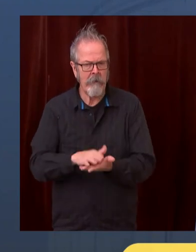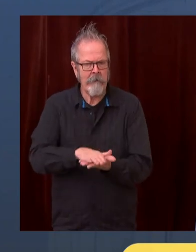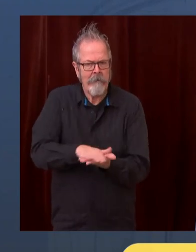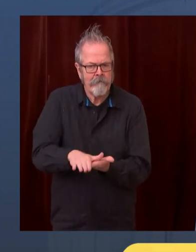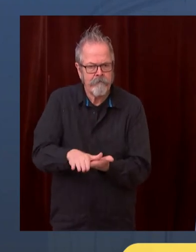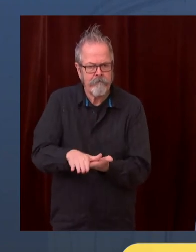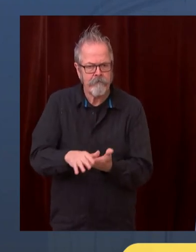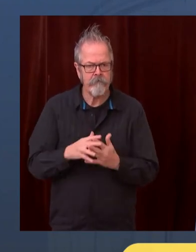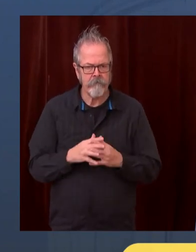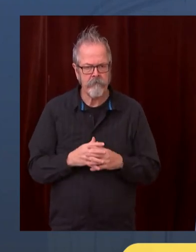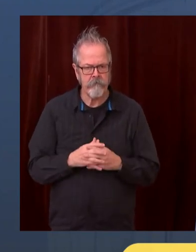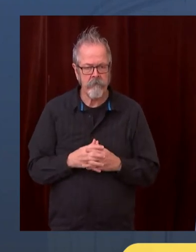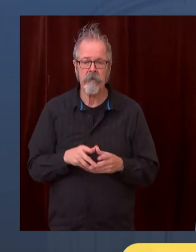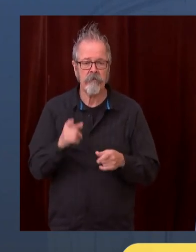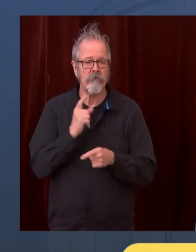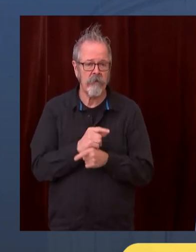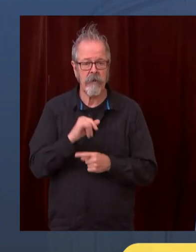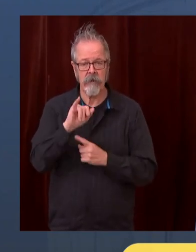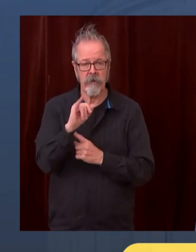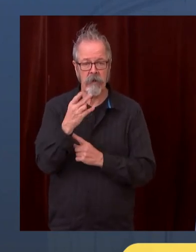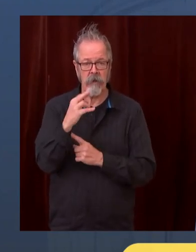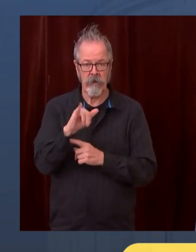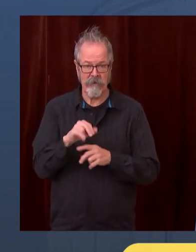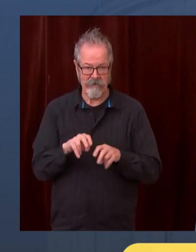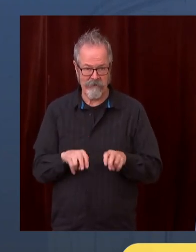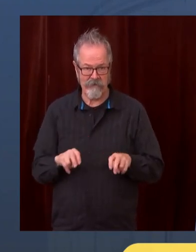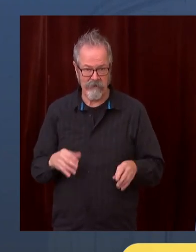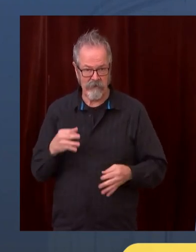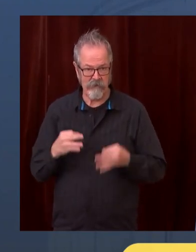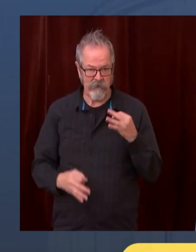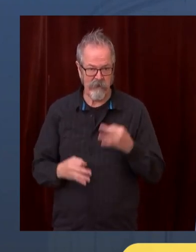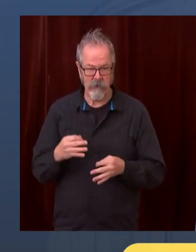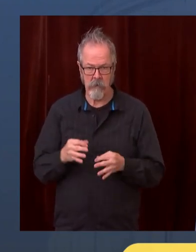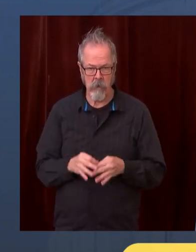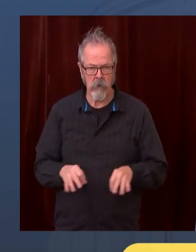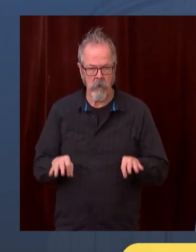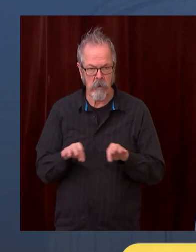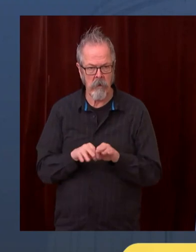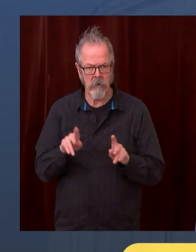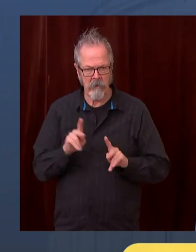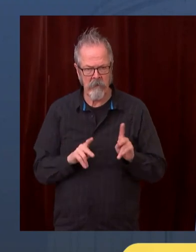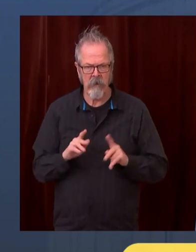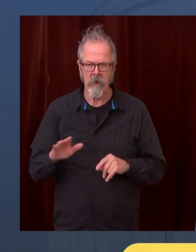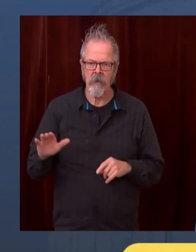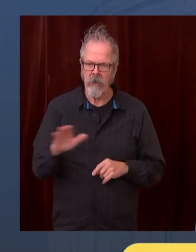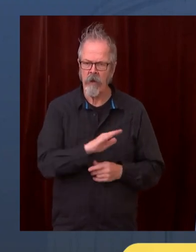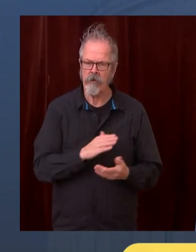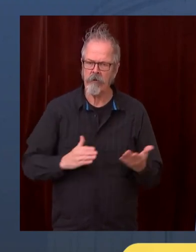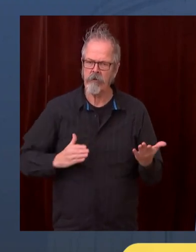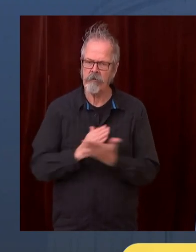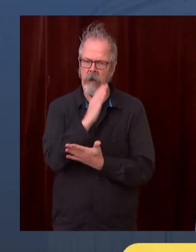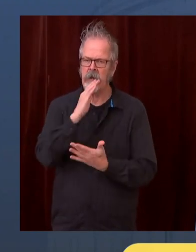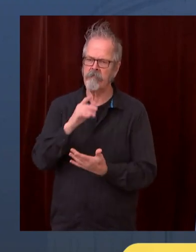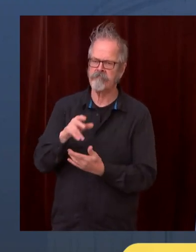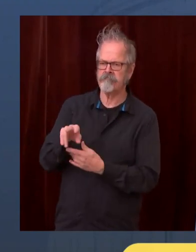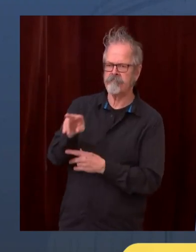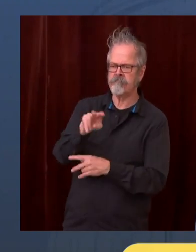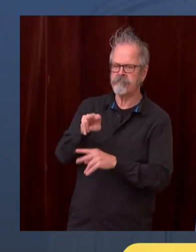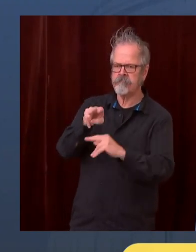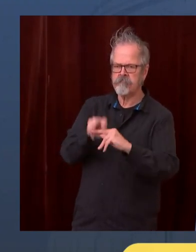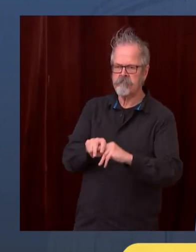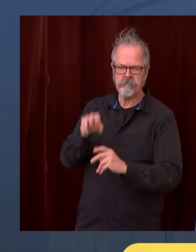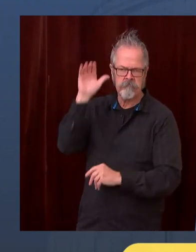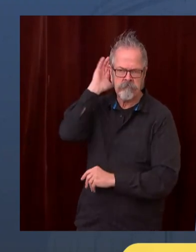process. And we are doing our best to make sure that the system can continue to move forward as safely as it